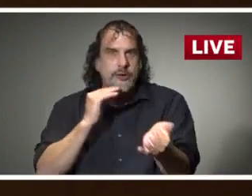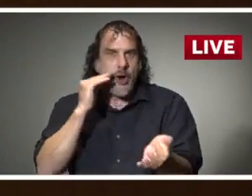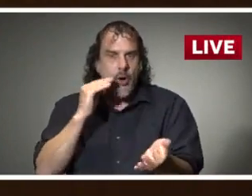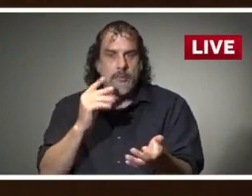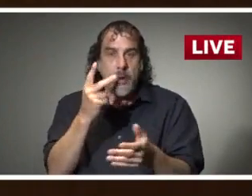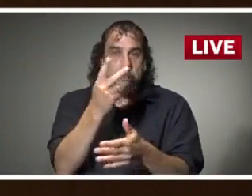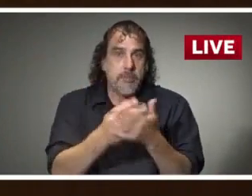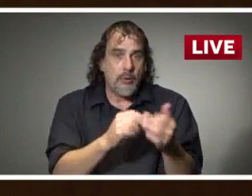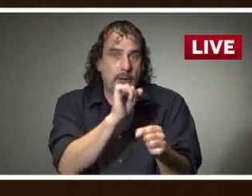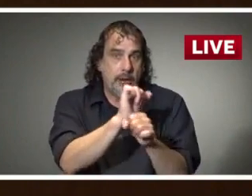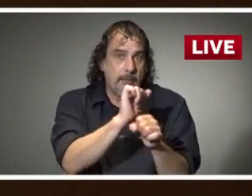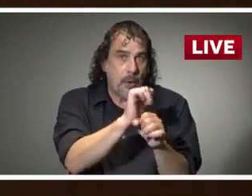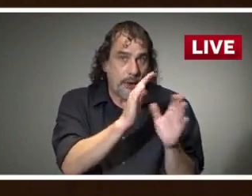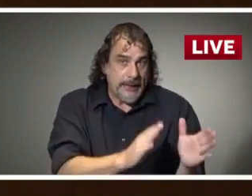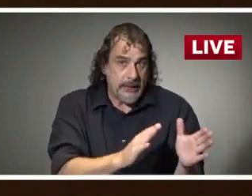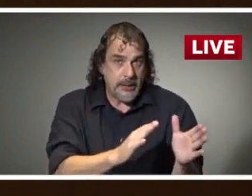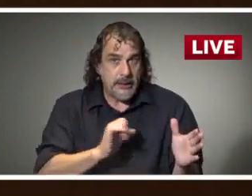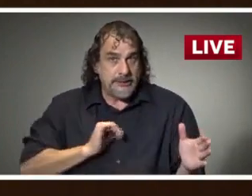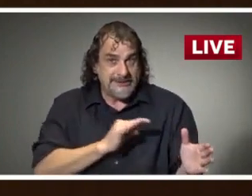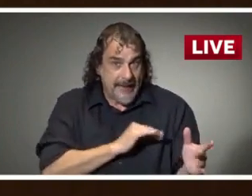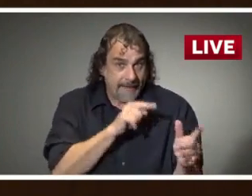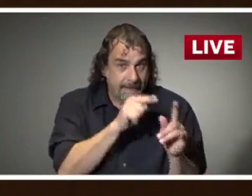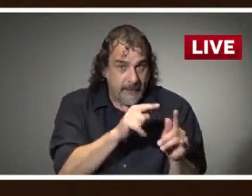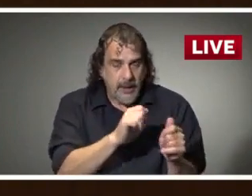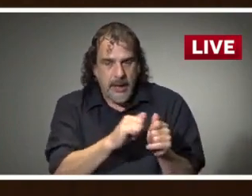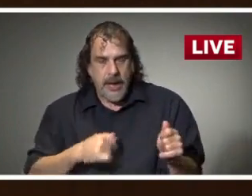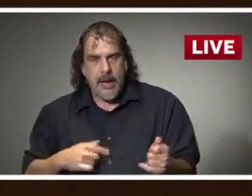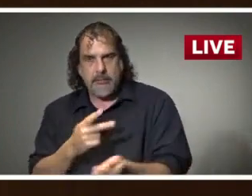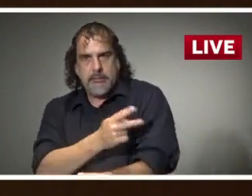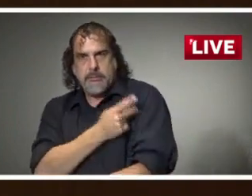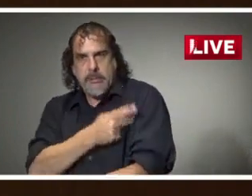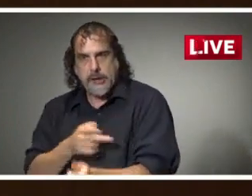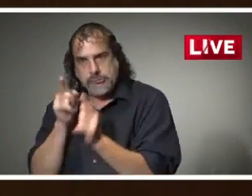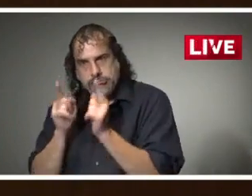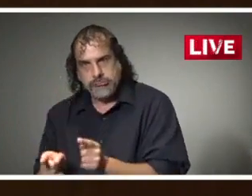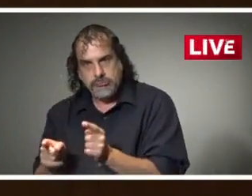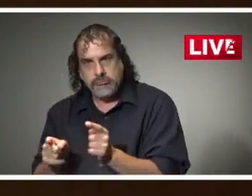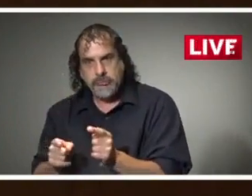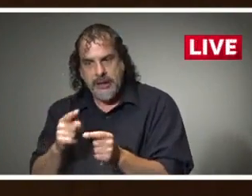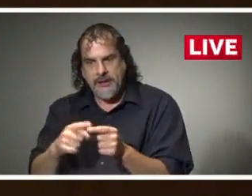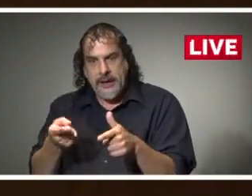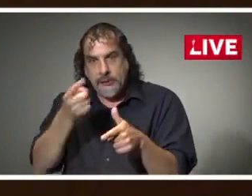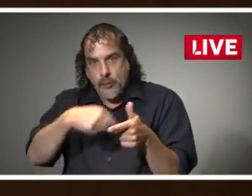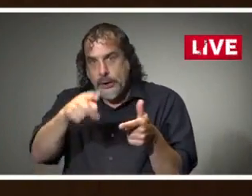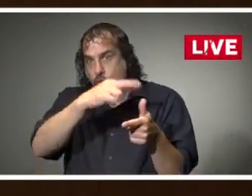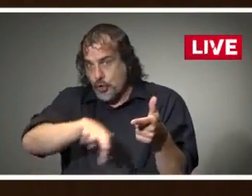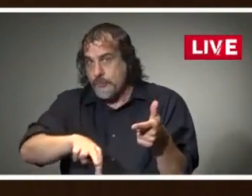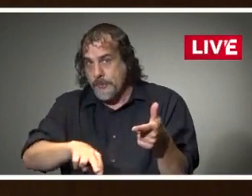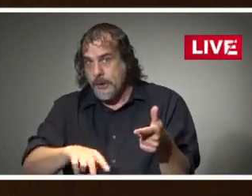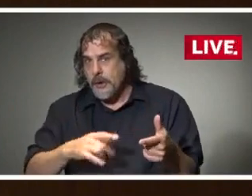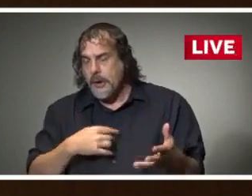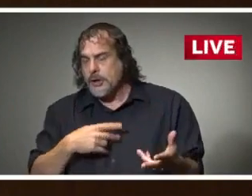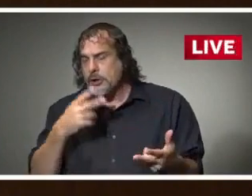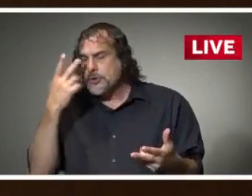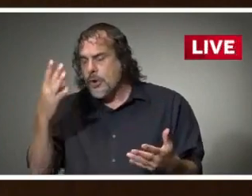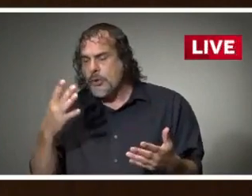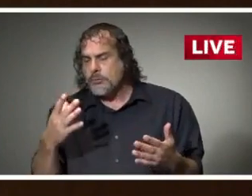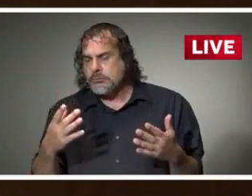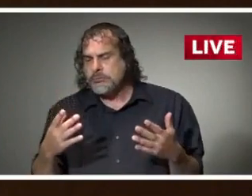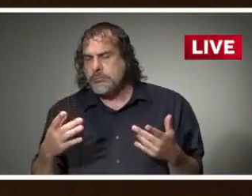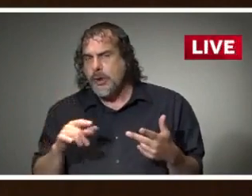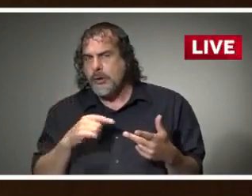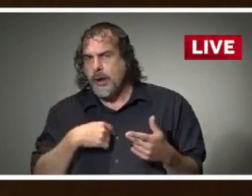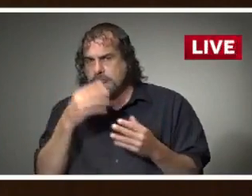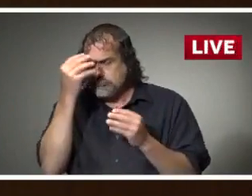employee and resident within the next couple of weeks. So just stay tuned on that. We're